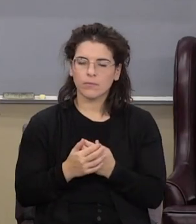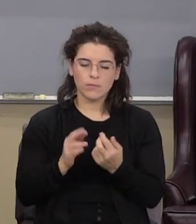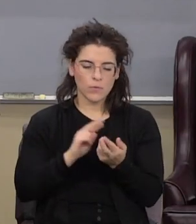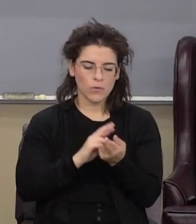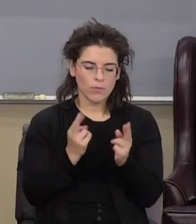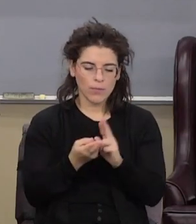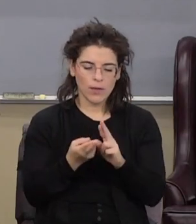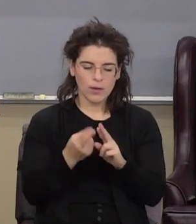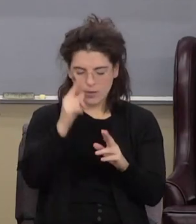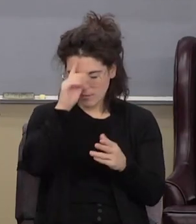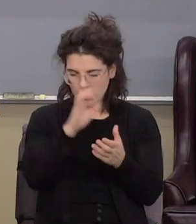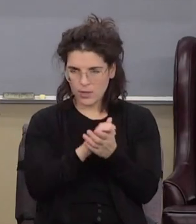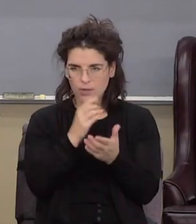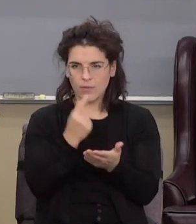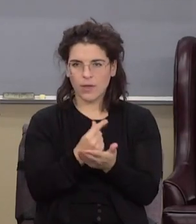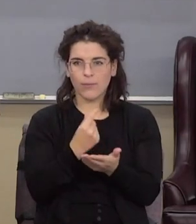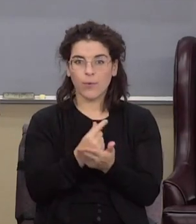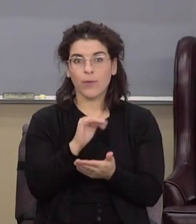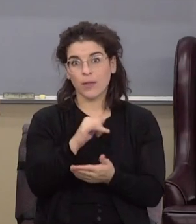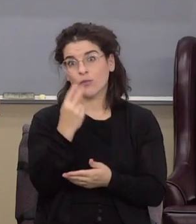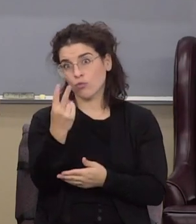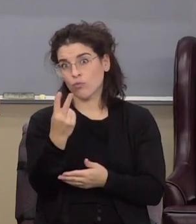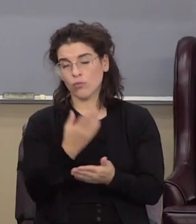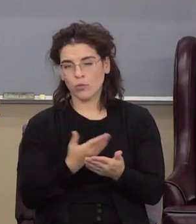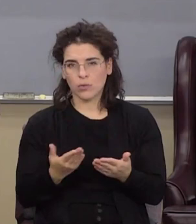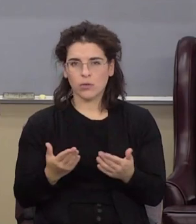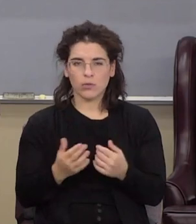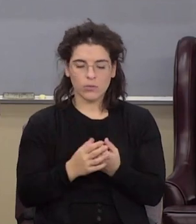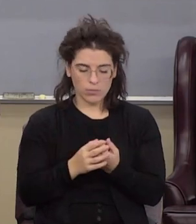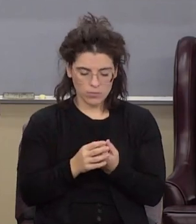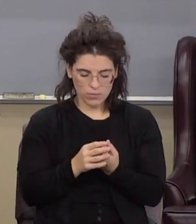Repent and believe the gospel. That's two things. I mean, I can count.